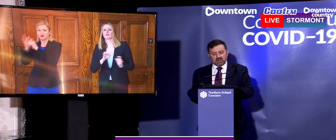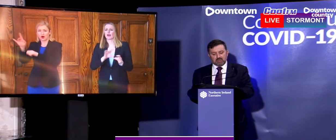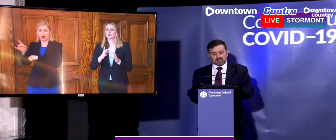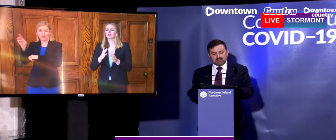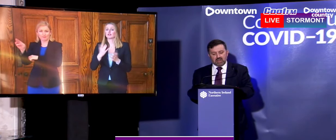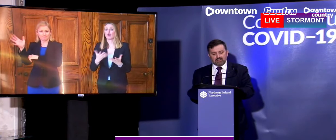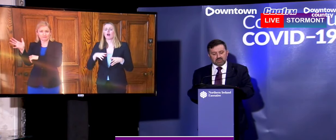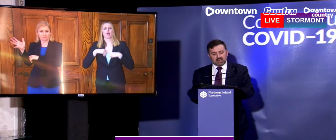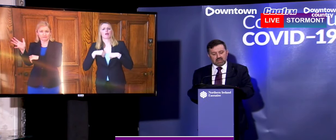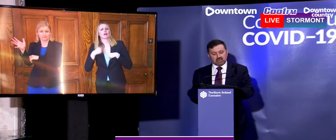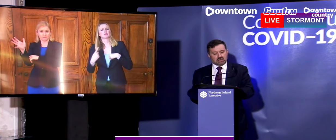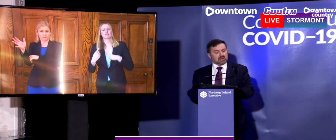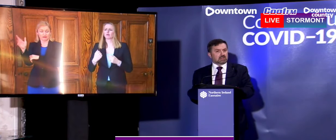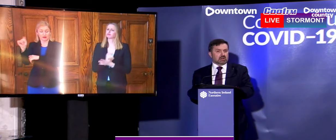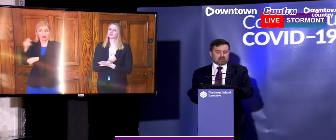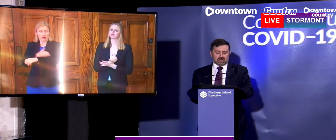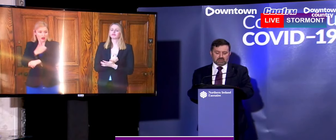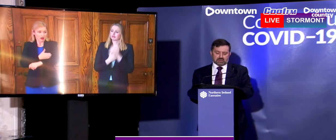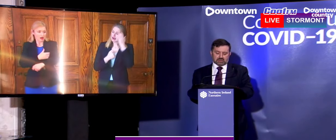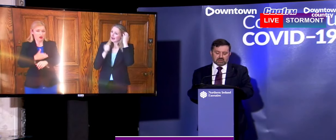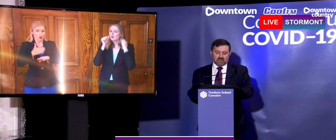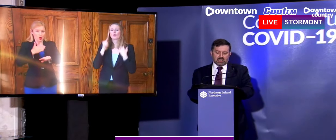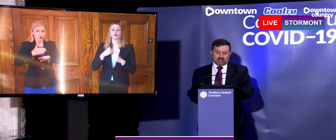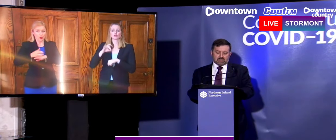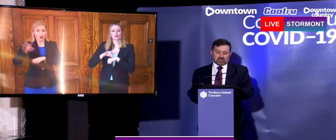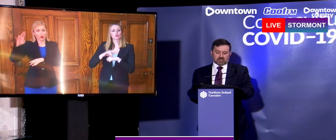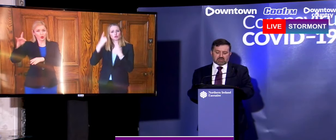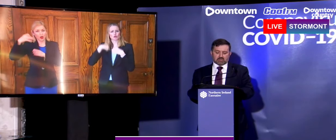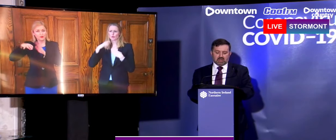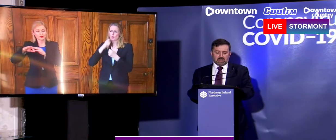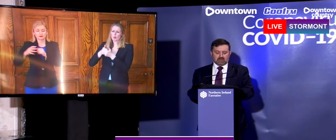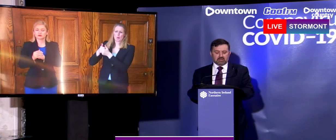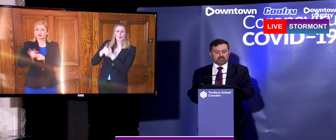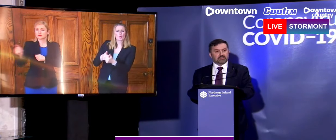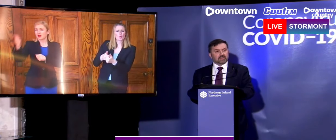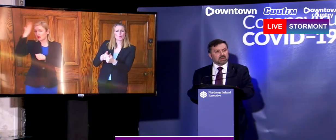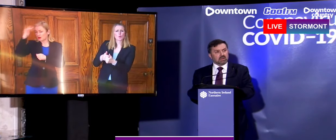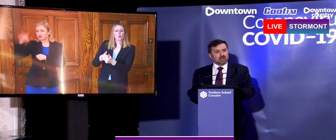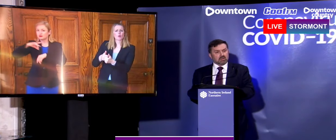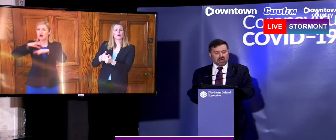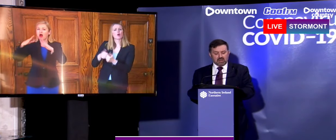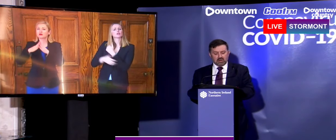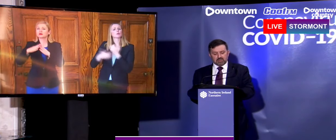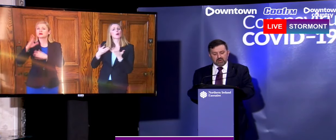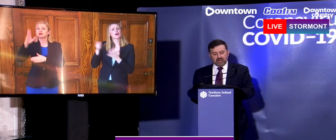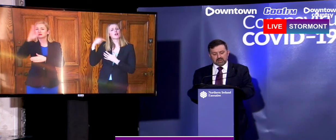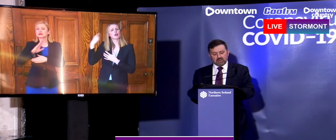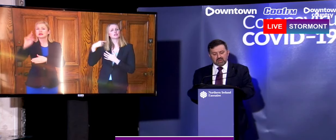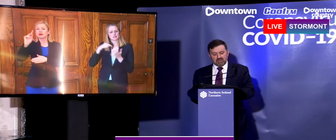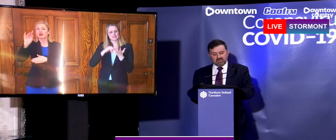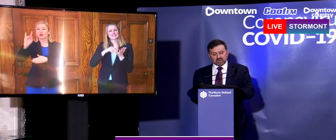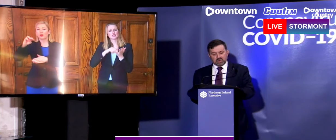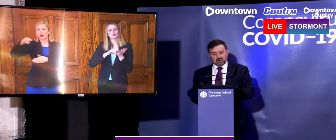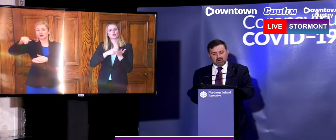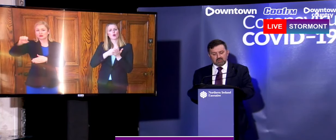receiving the very best of care from dedicated and skilled doctors and nurses at St Thomas's Hospital in London. My thoughts and prayers